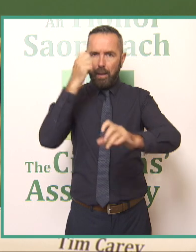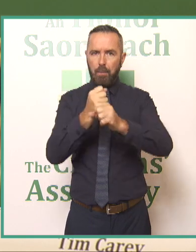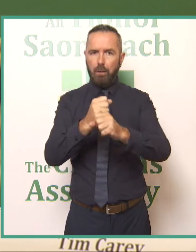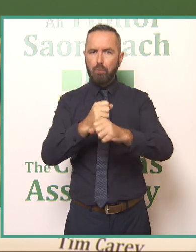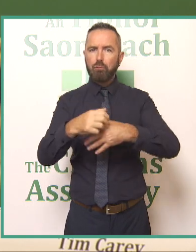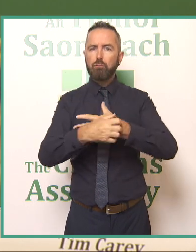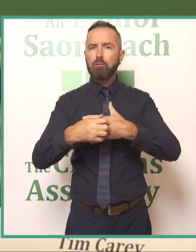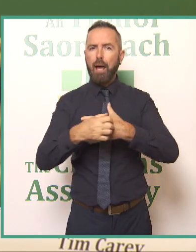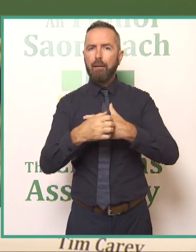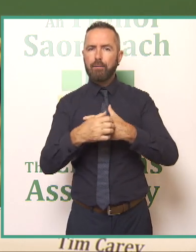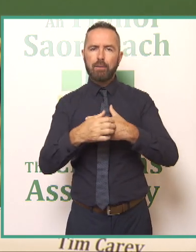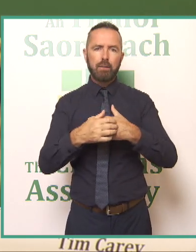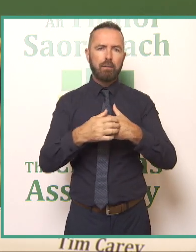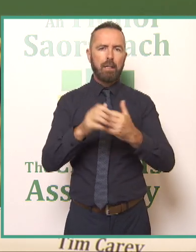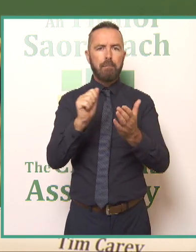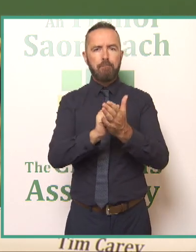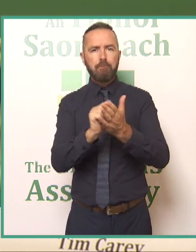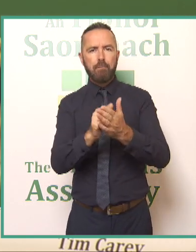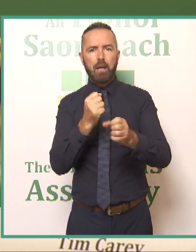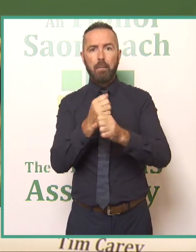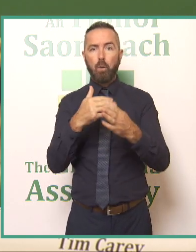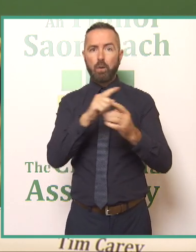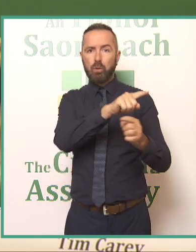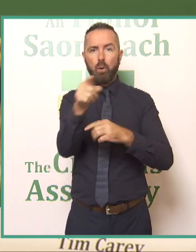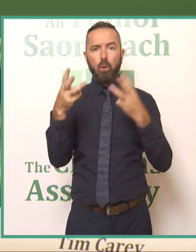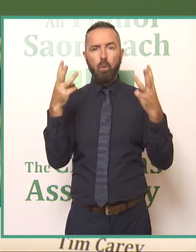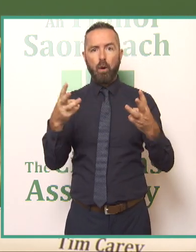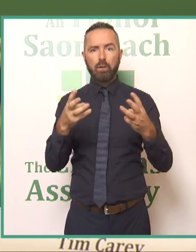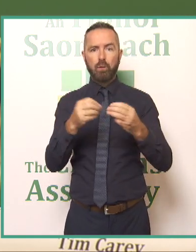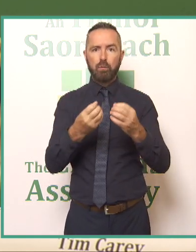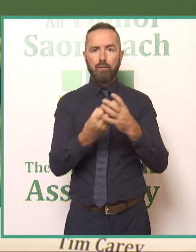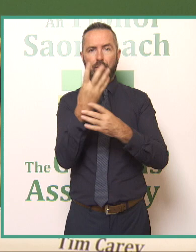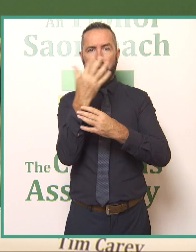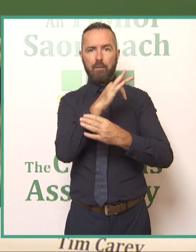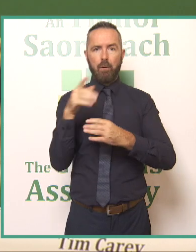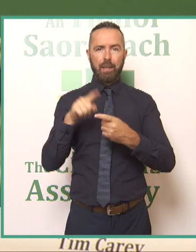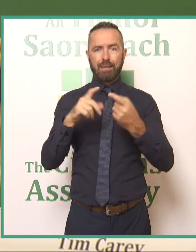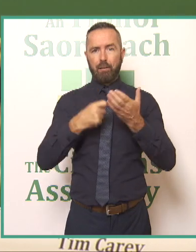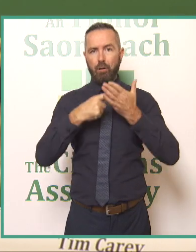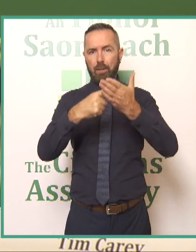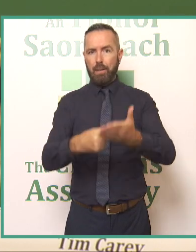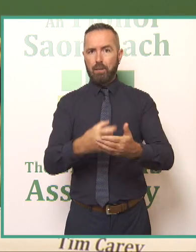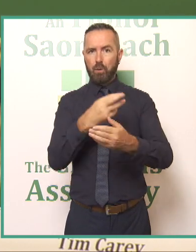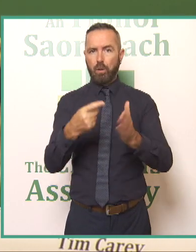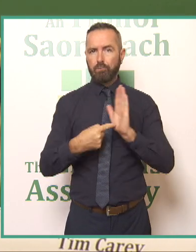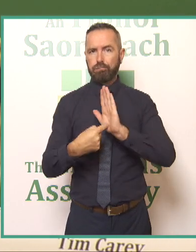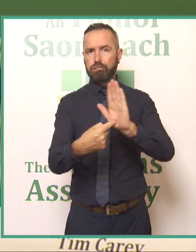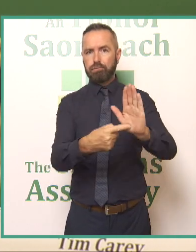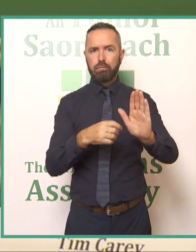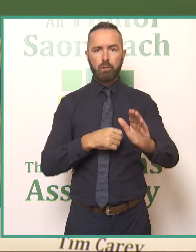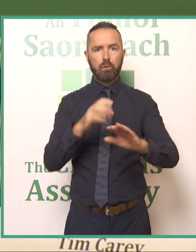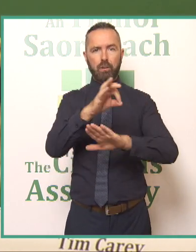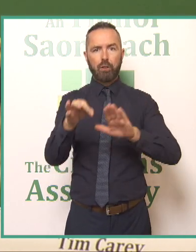the room might like to come out of this time and this process and the recommendations that might go to government in December